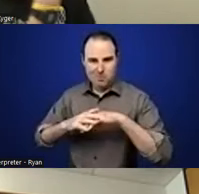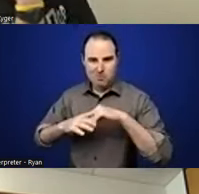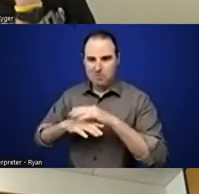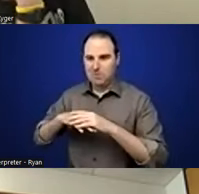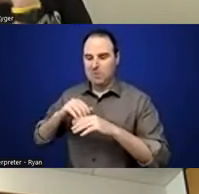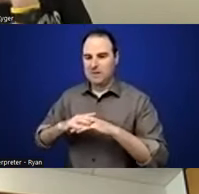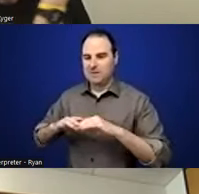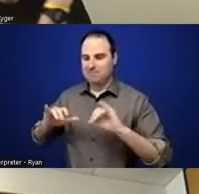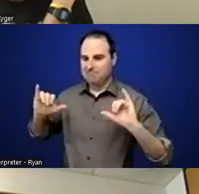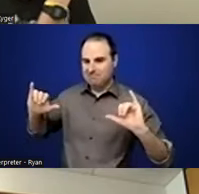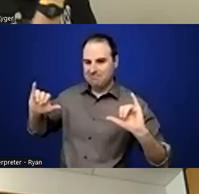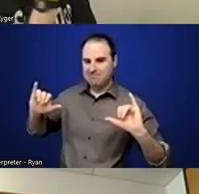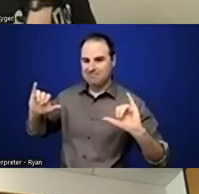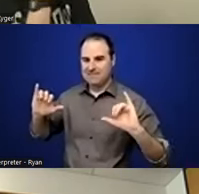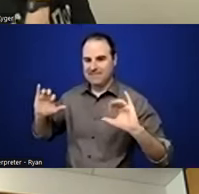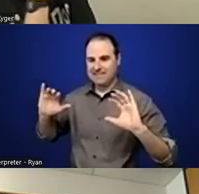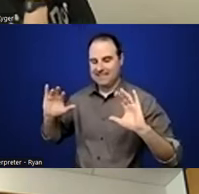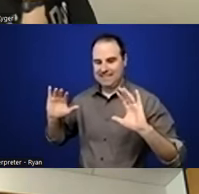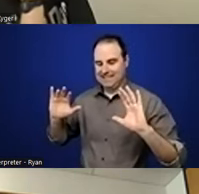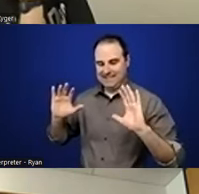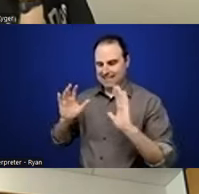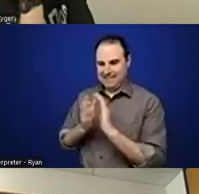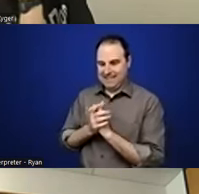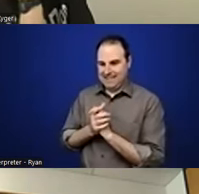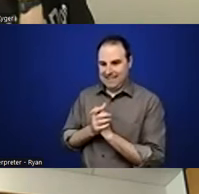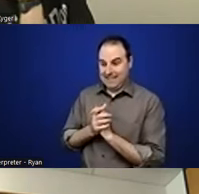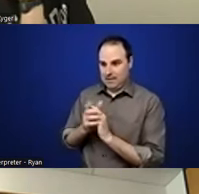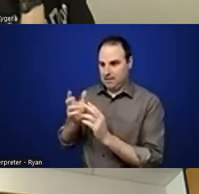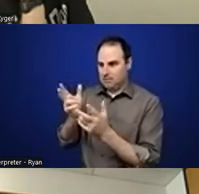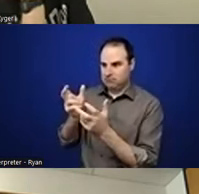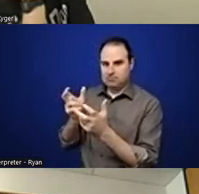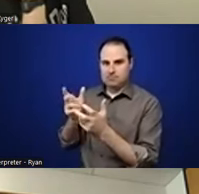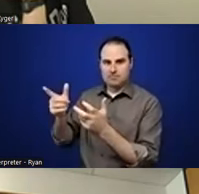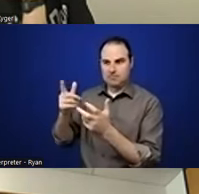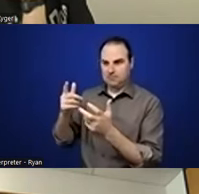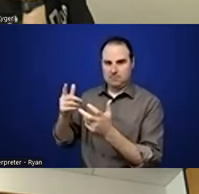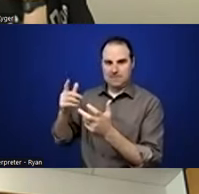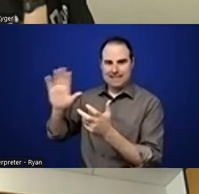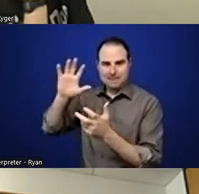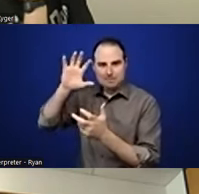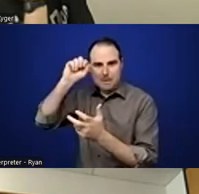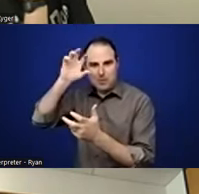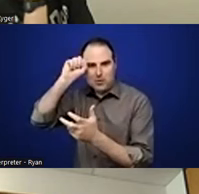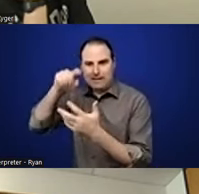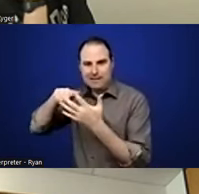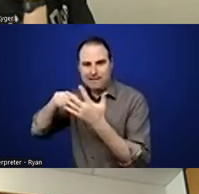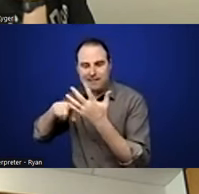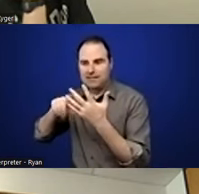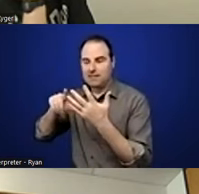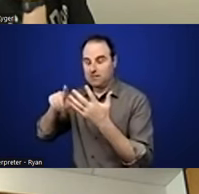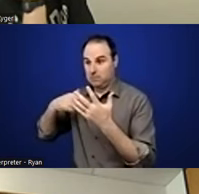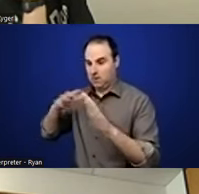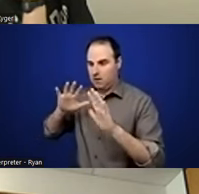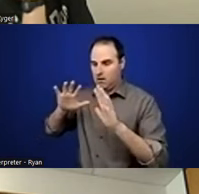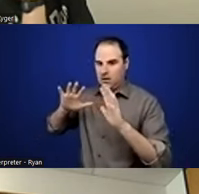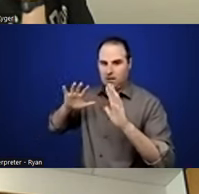having kind of surprising memories and hearing surprising things. And I think that feeling of discovery that we have when we're doing oral history